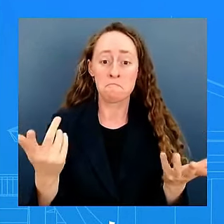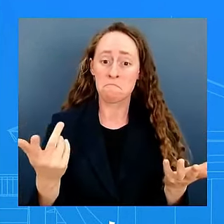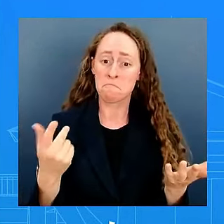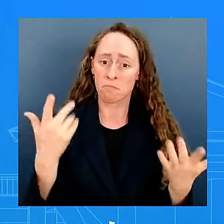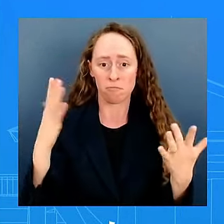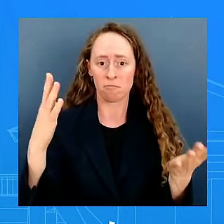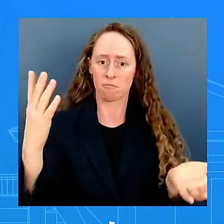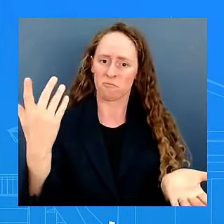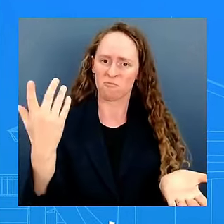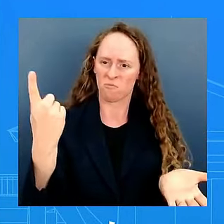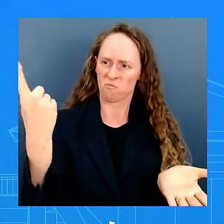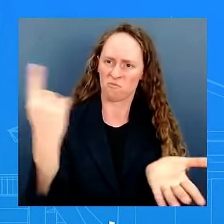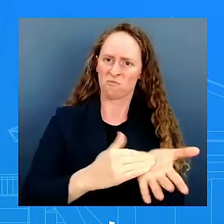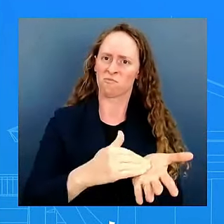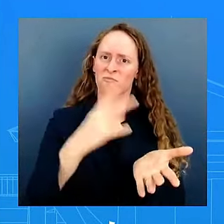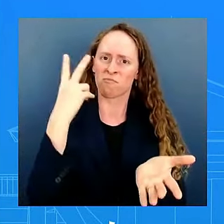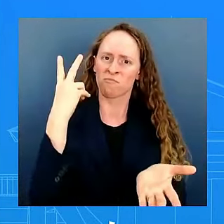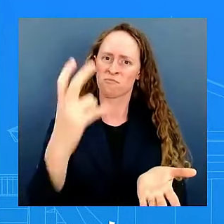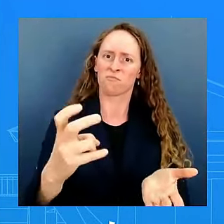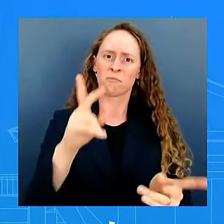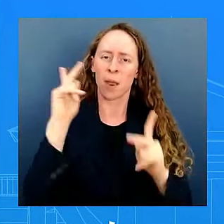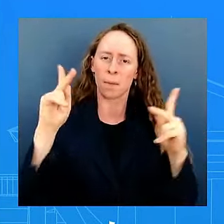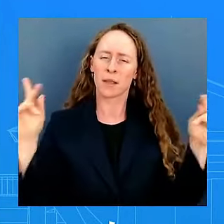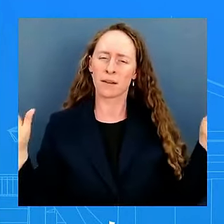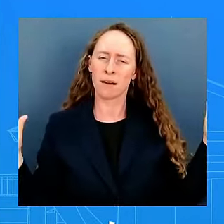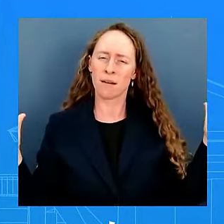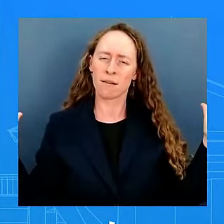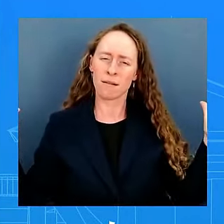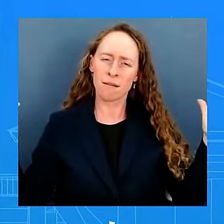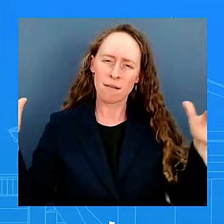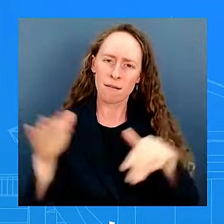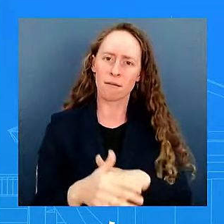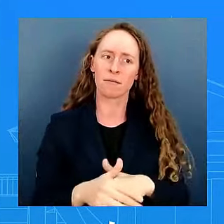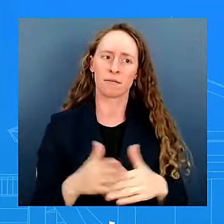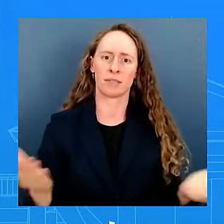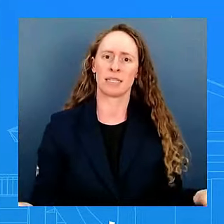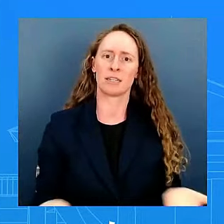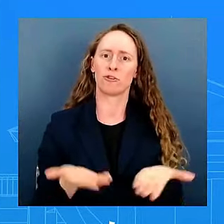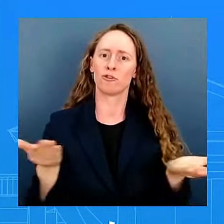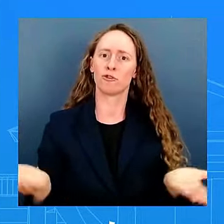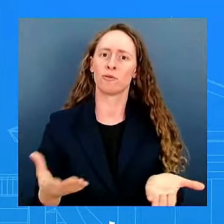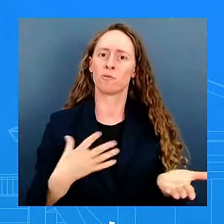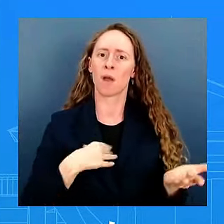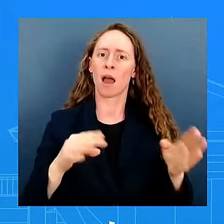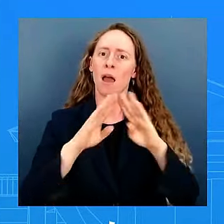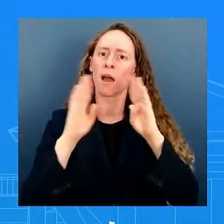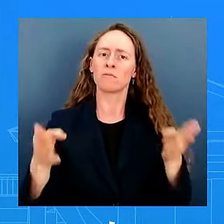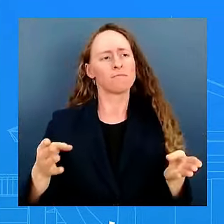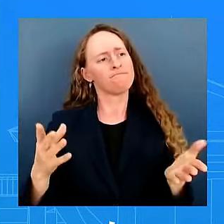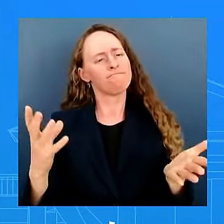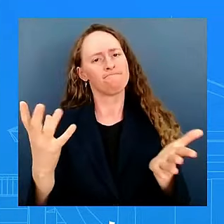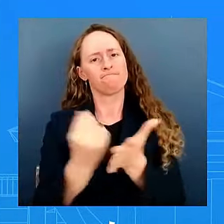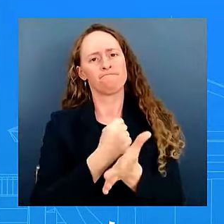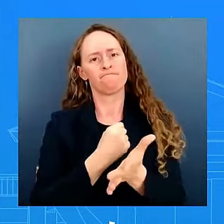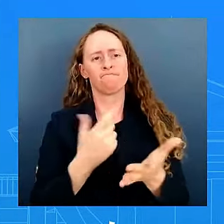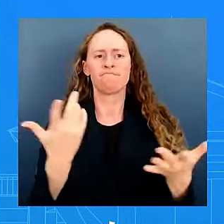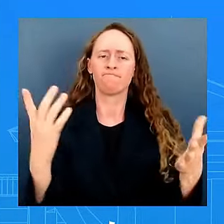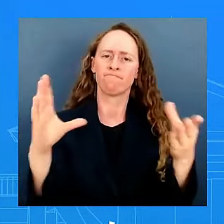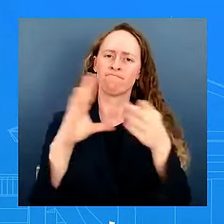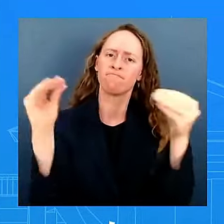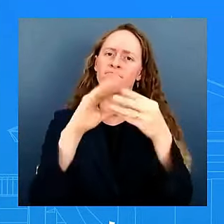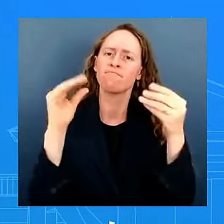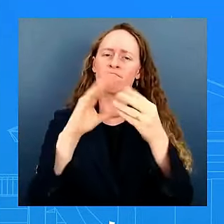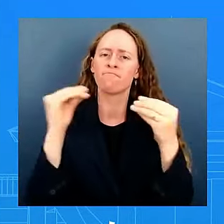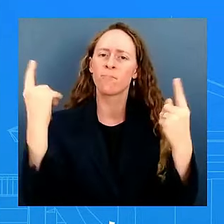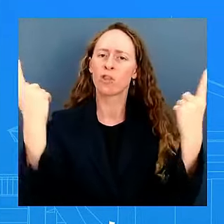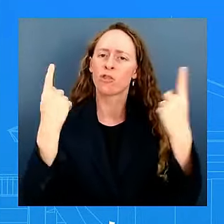and he saw it as an opportunity the we keep hearing from the republicans who keep lifting this up even though it's